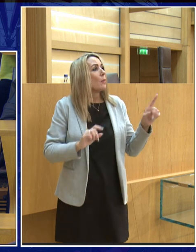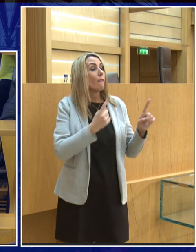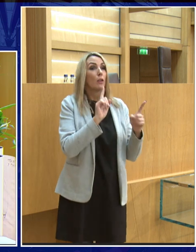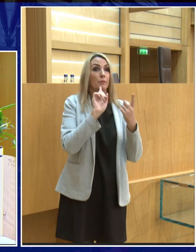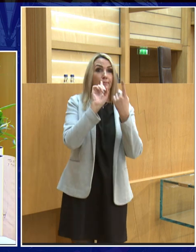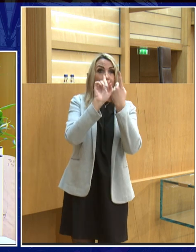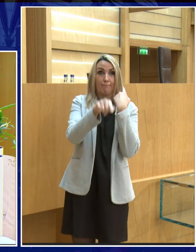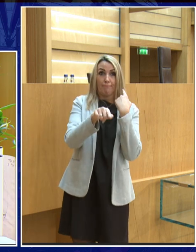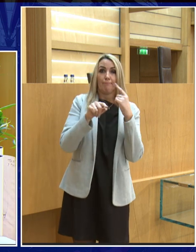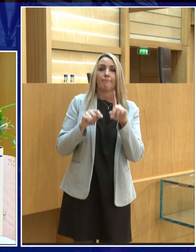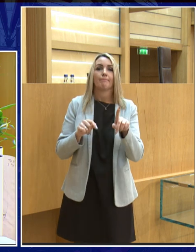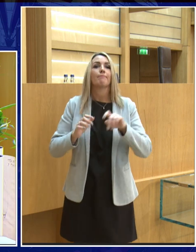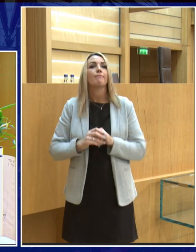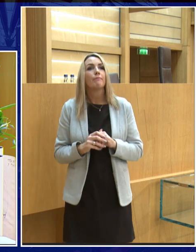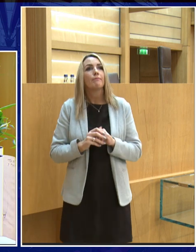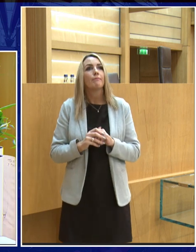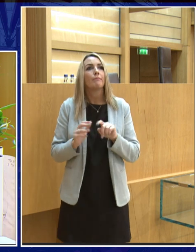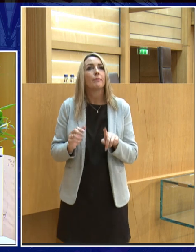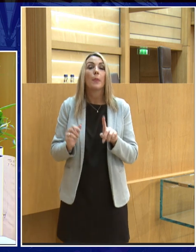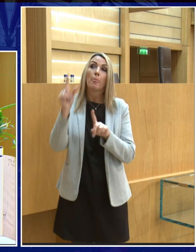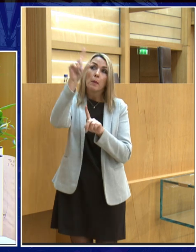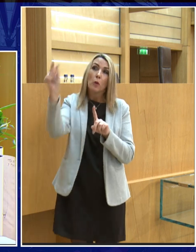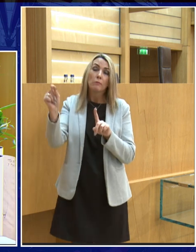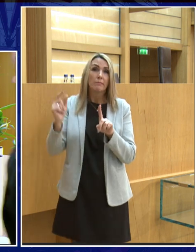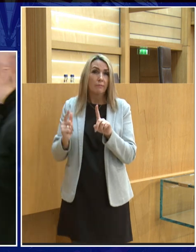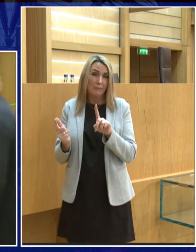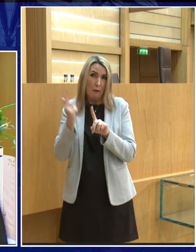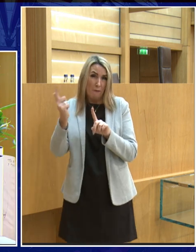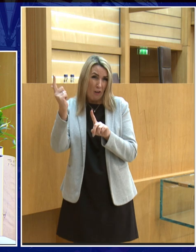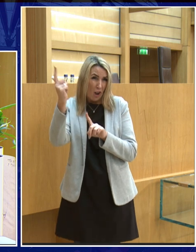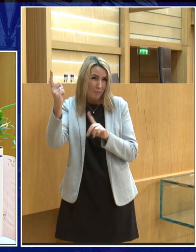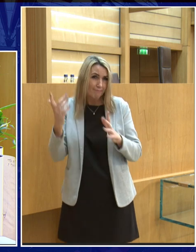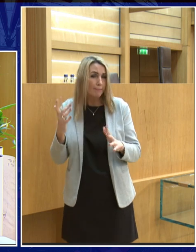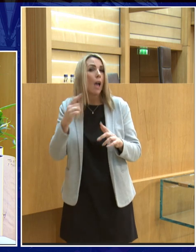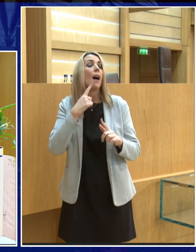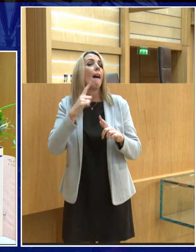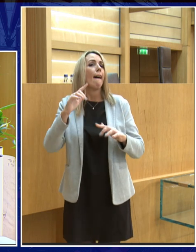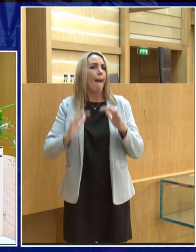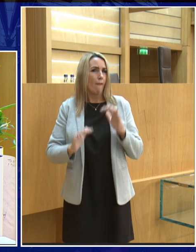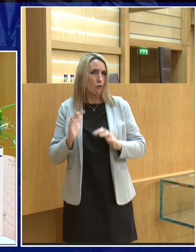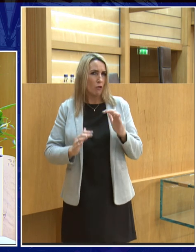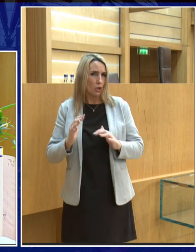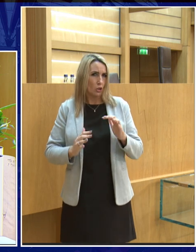question and your question is so the answer is the moon is on average and I'll need to explain the average